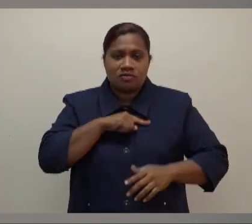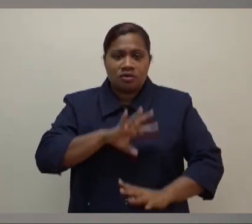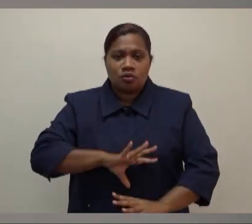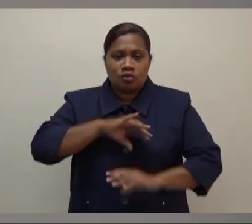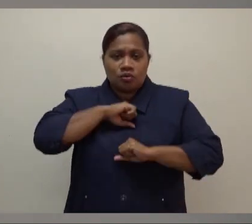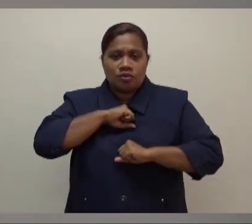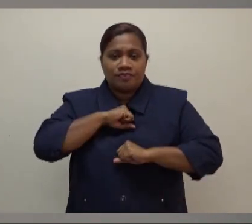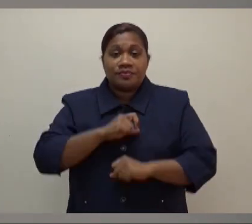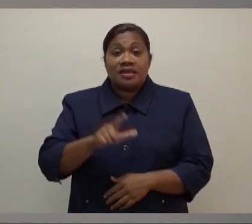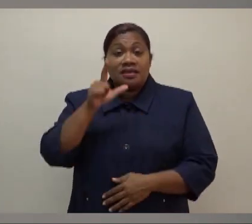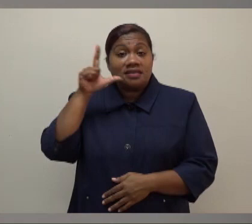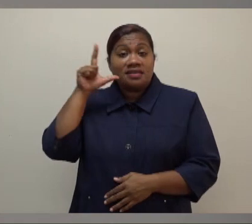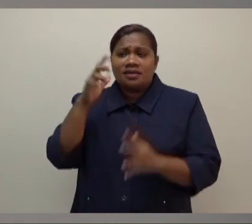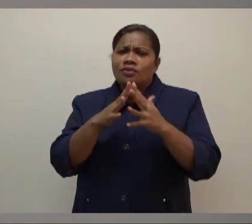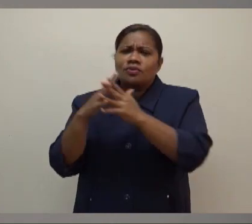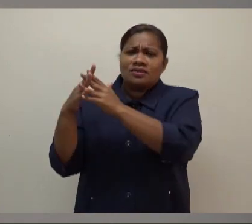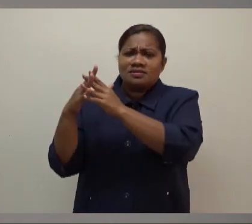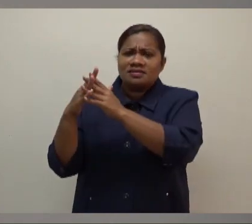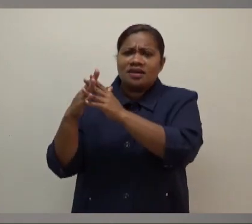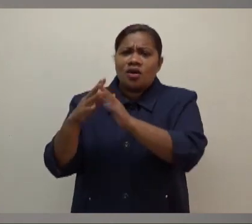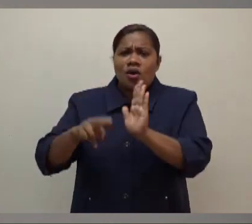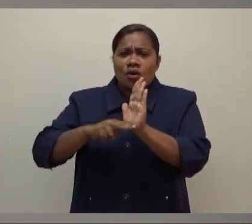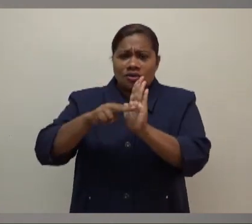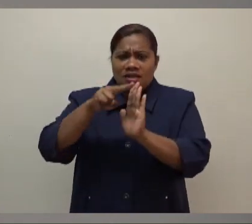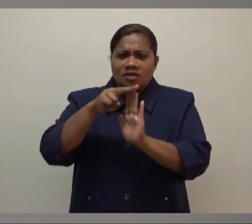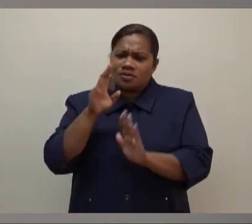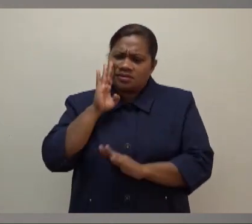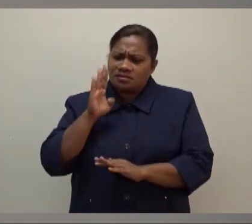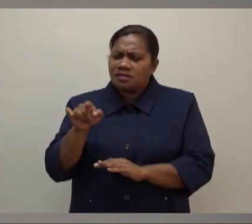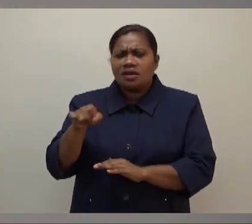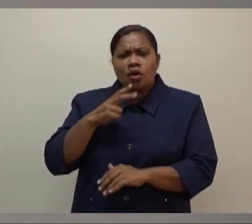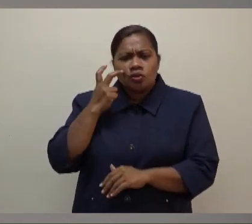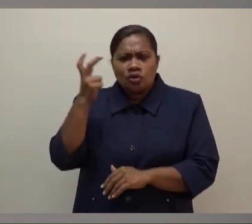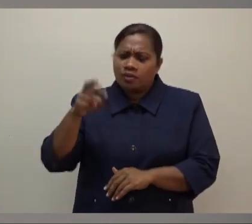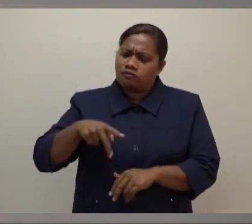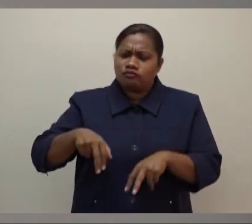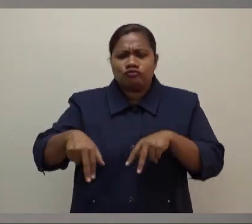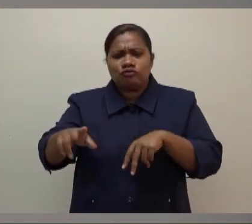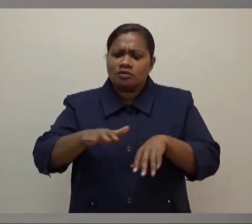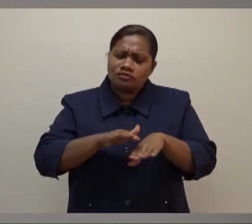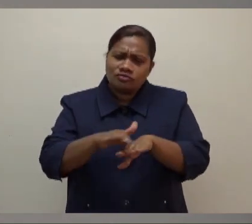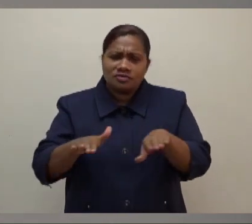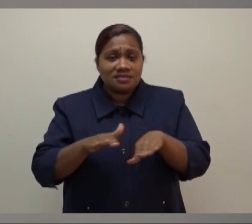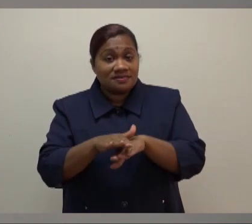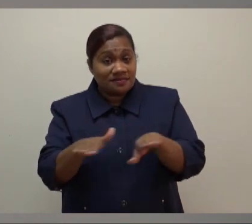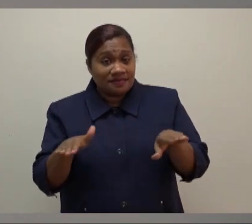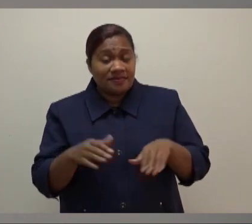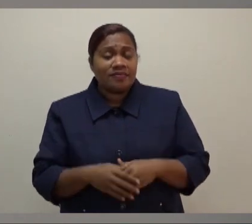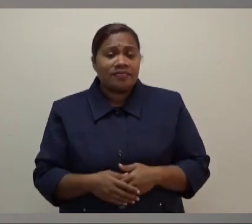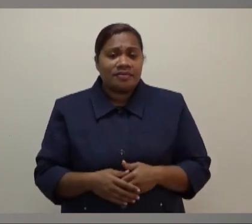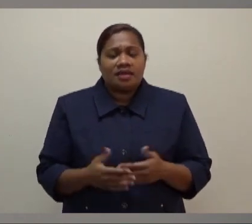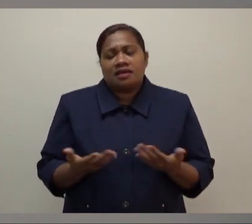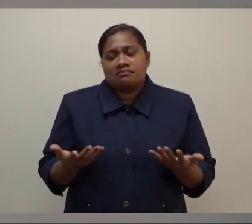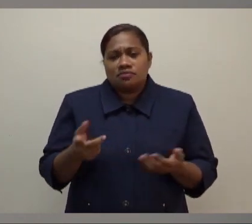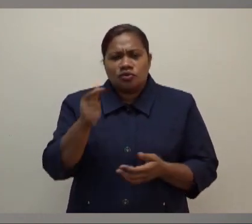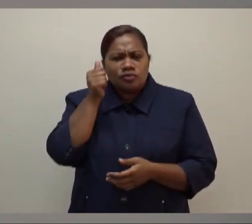hotels yesterday in the Western Division, I saw a lot of tourists walking around. They were swimming. You know, they were feeling good about it. And so, you know,